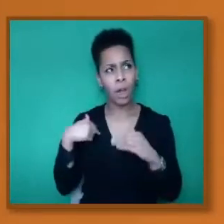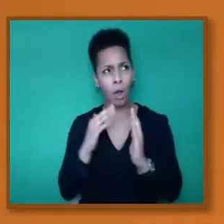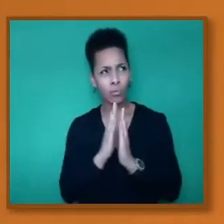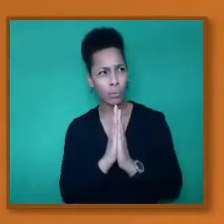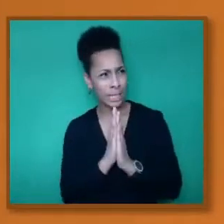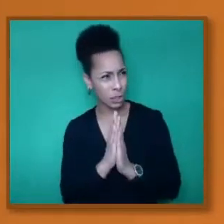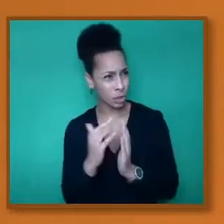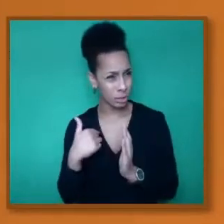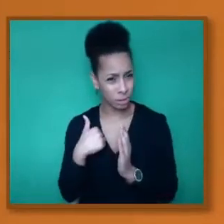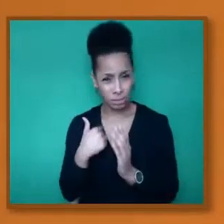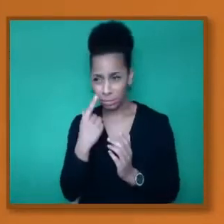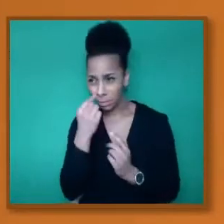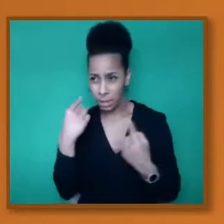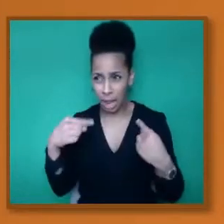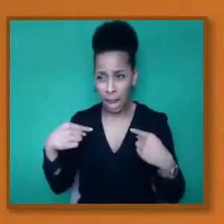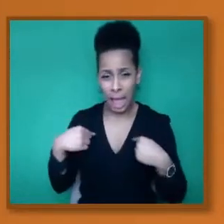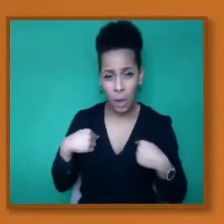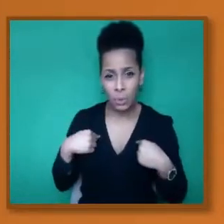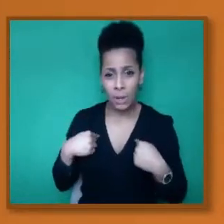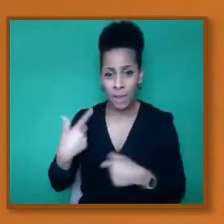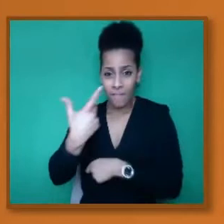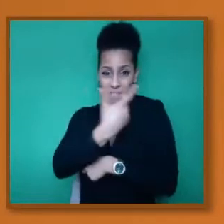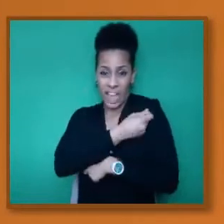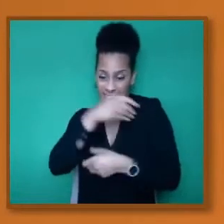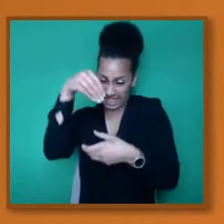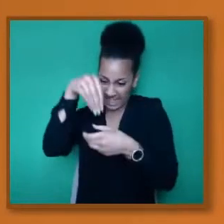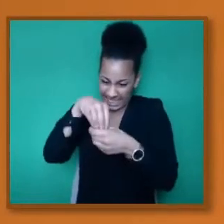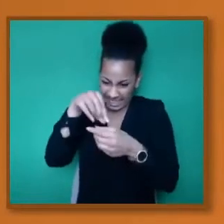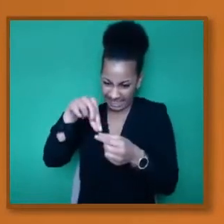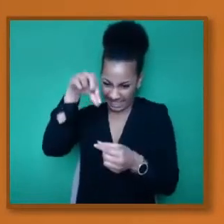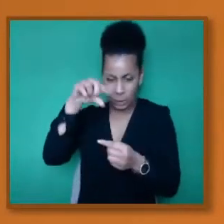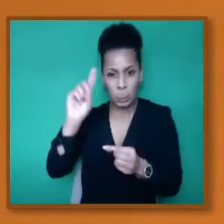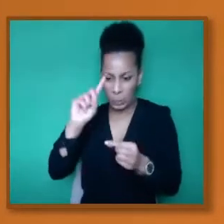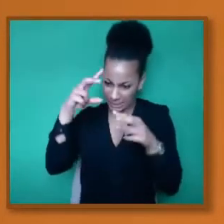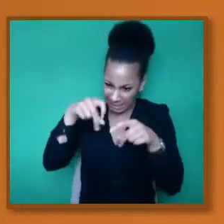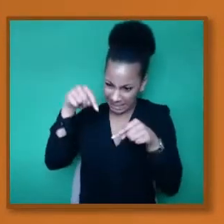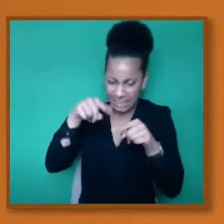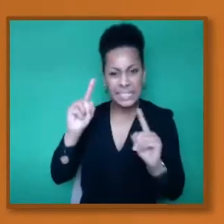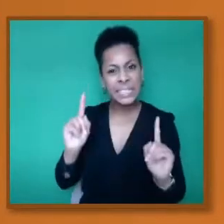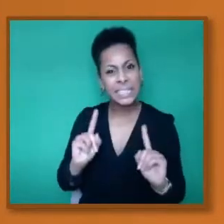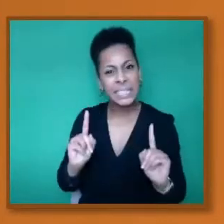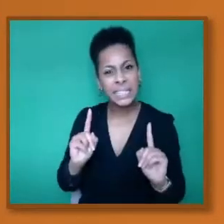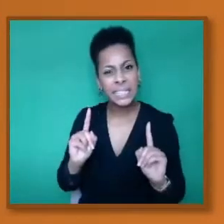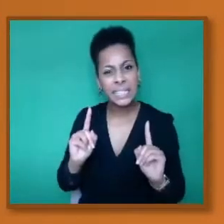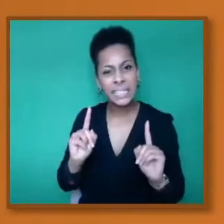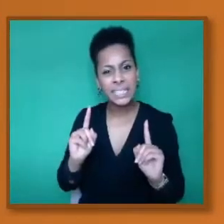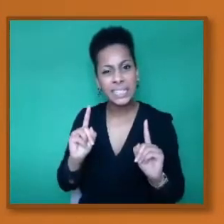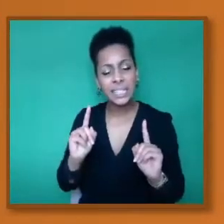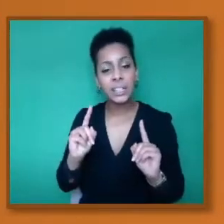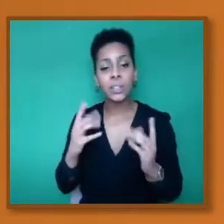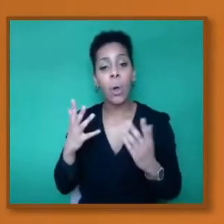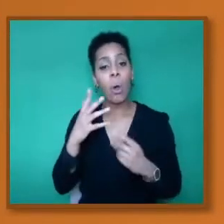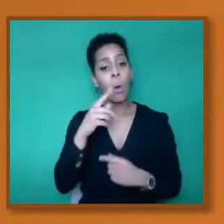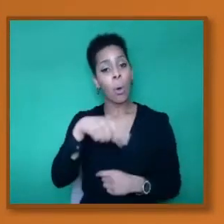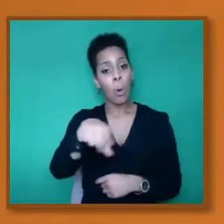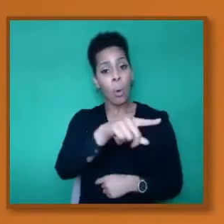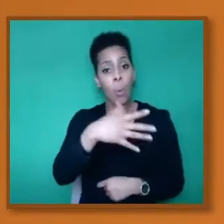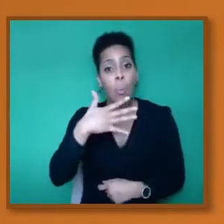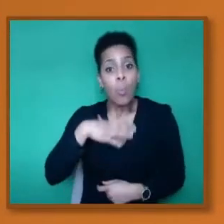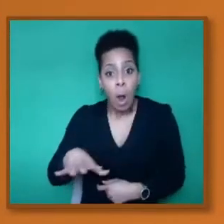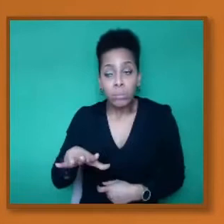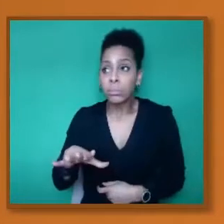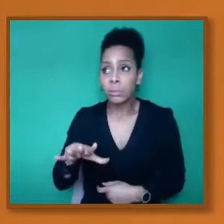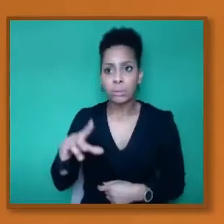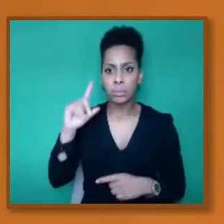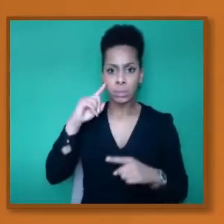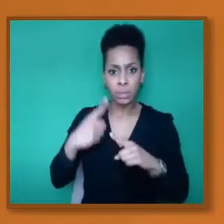vaccines are? So people want to make a decision, but they want to make an informed decision in terms